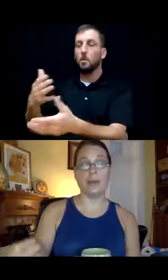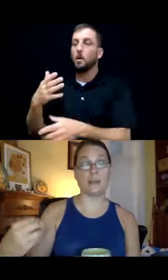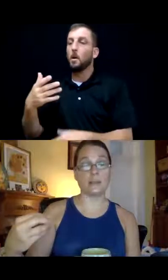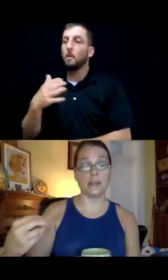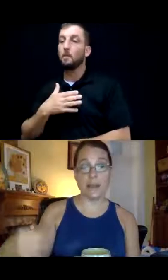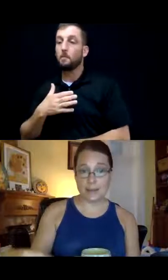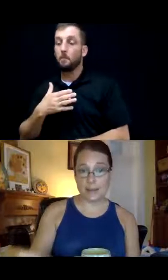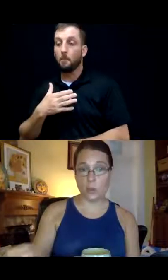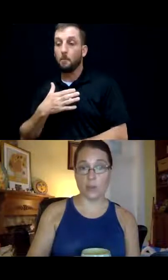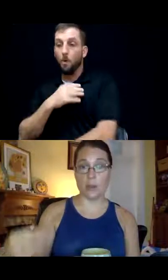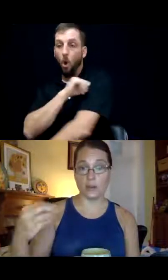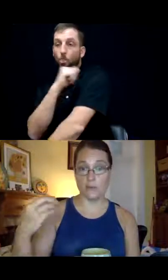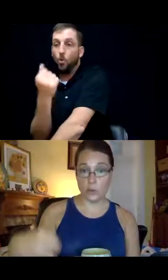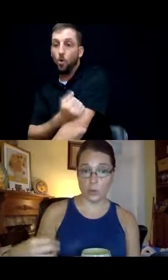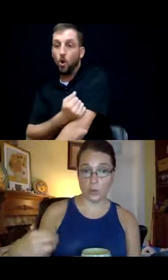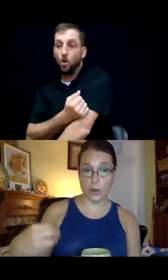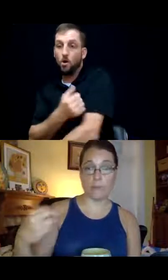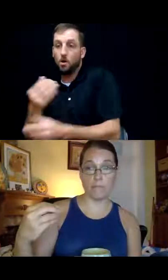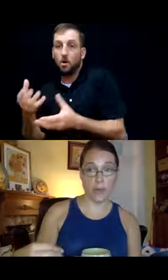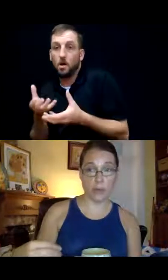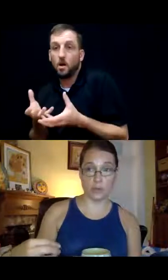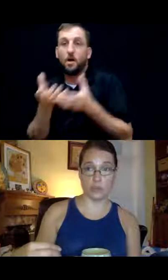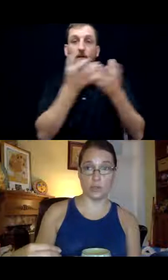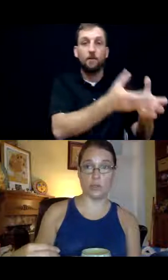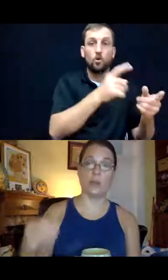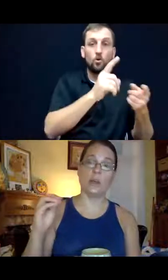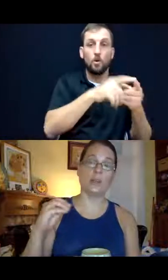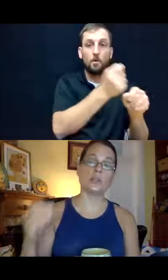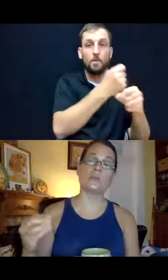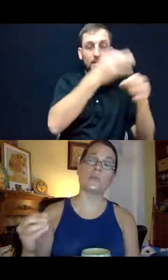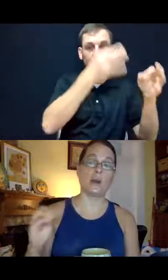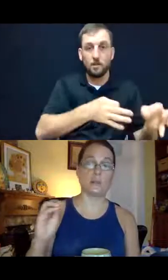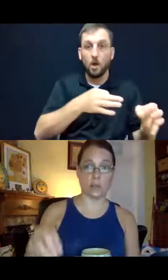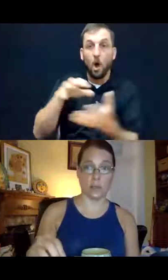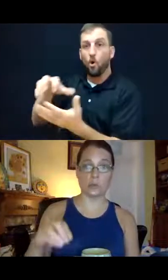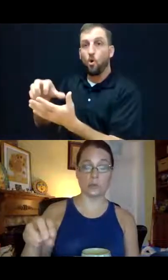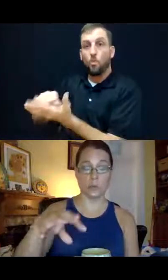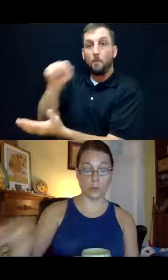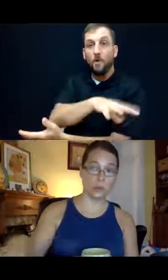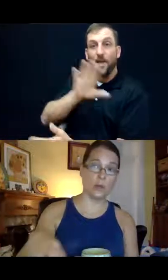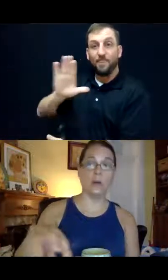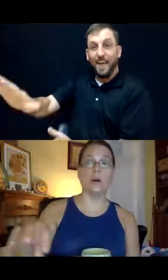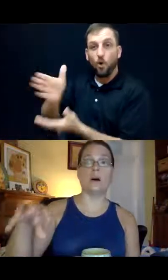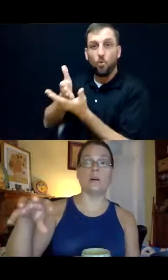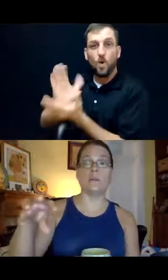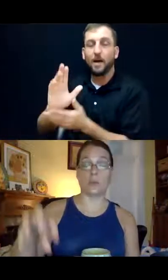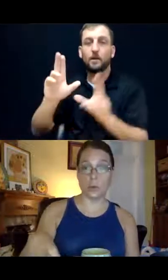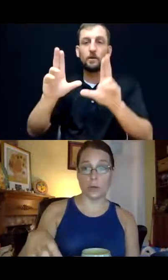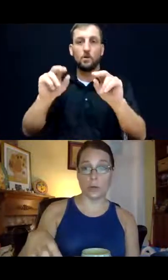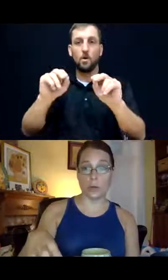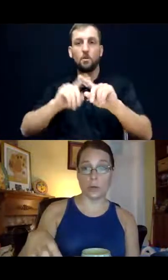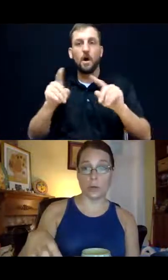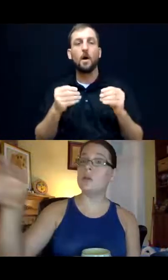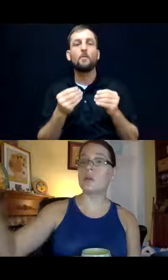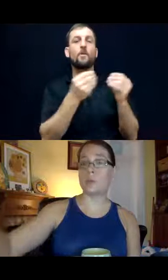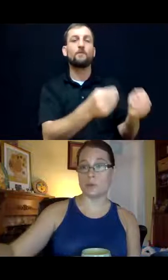It does not take away the individual's right to make their decisions. It just provides a legal source of authority